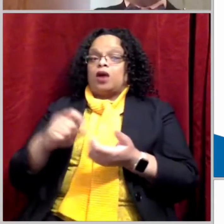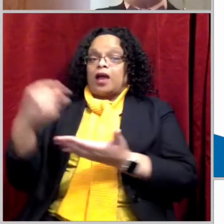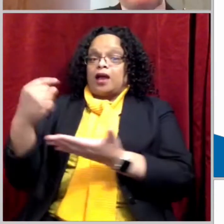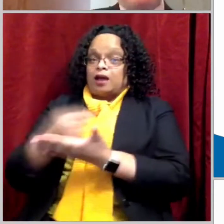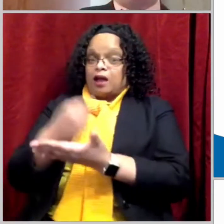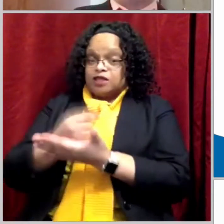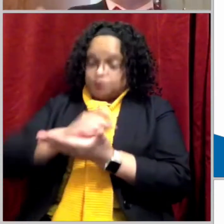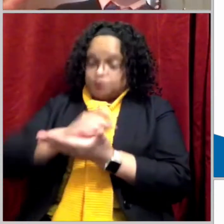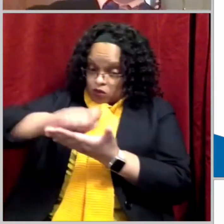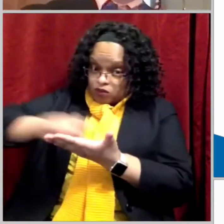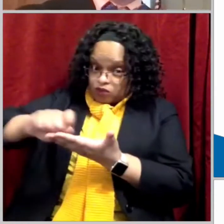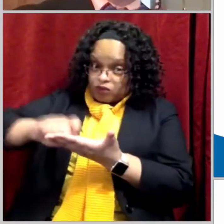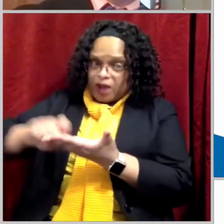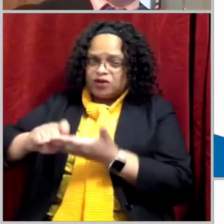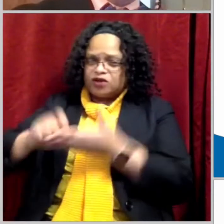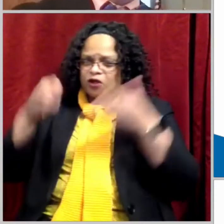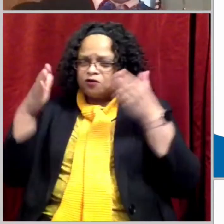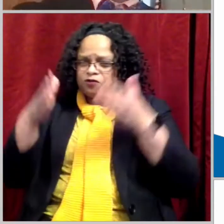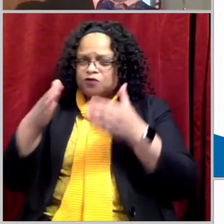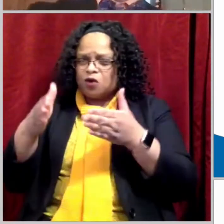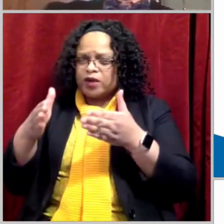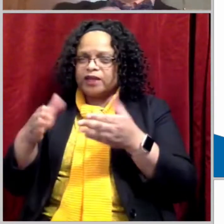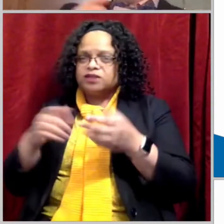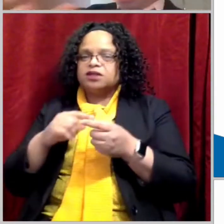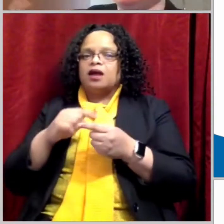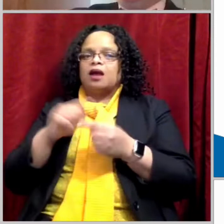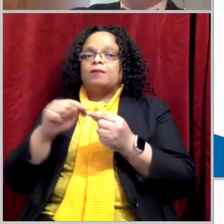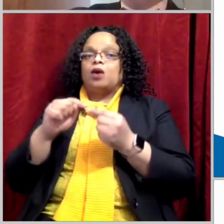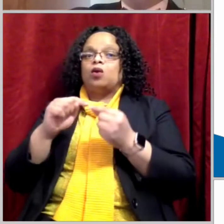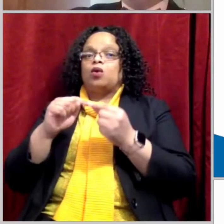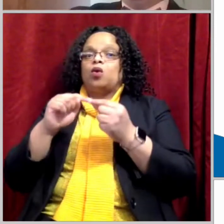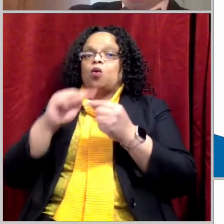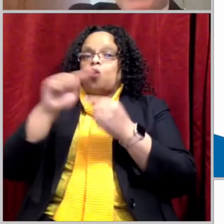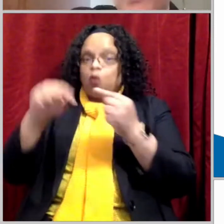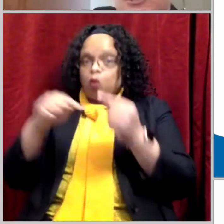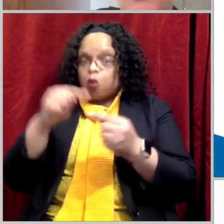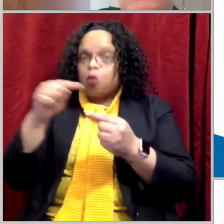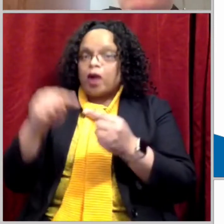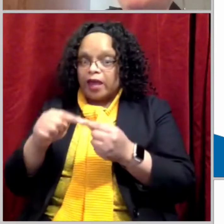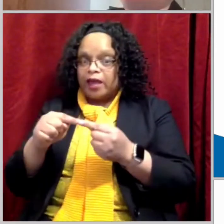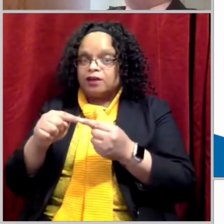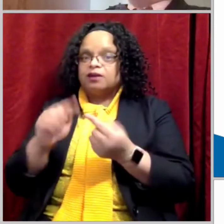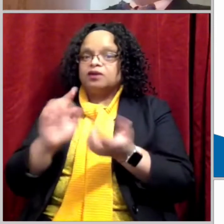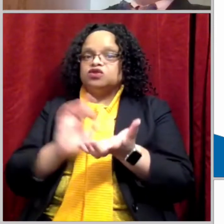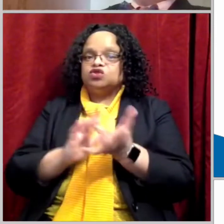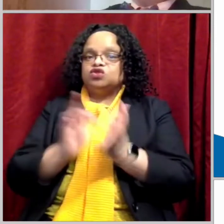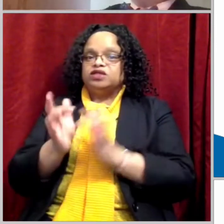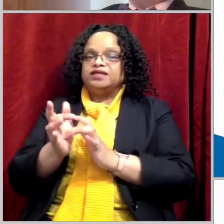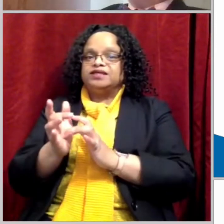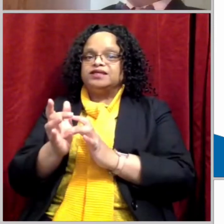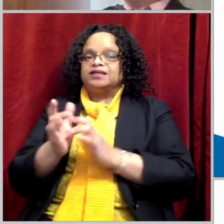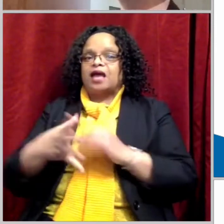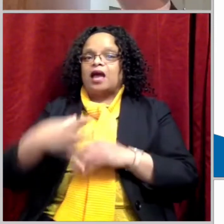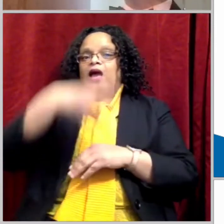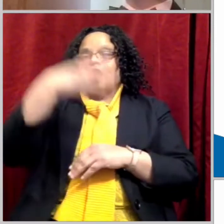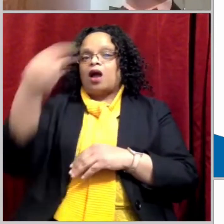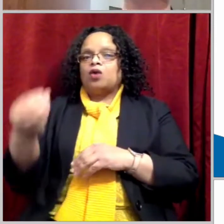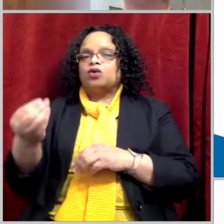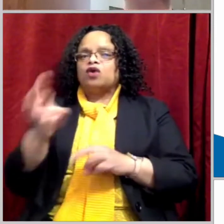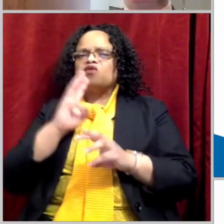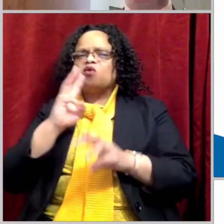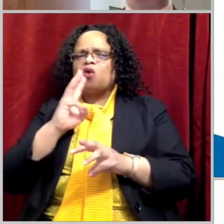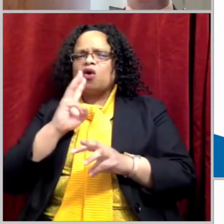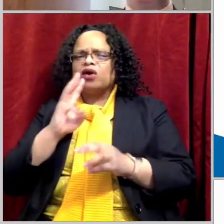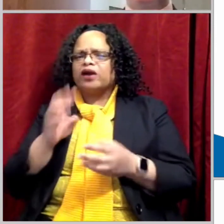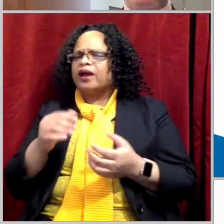that he was baptized by John is one thing. But the big when. When Jesus came out of the water. Something